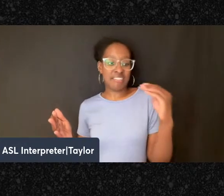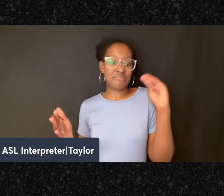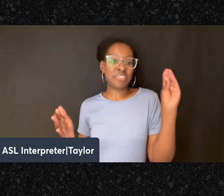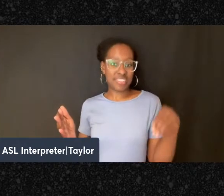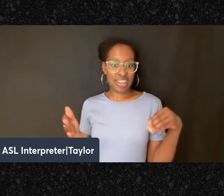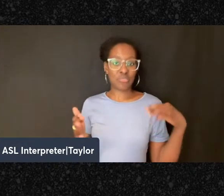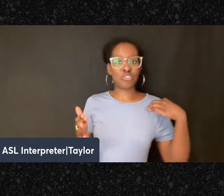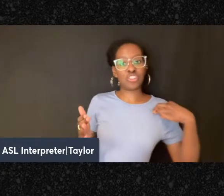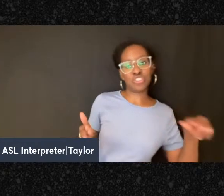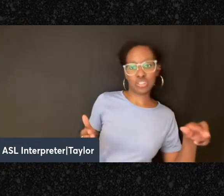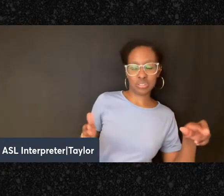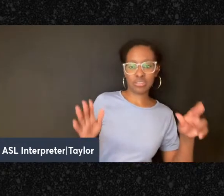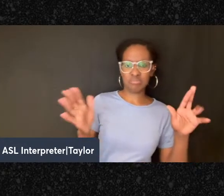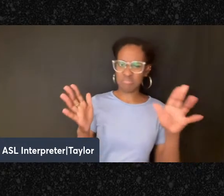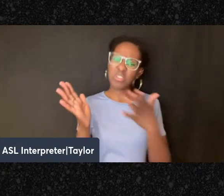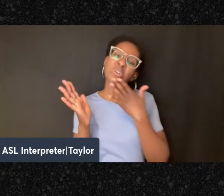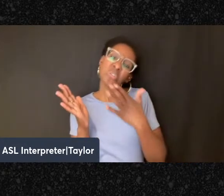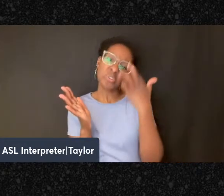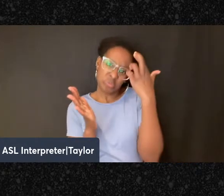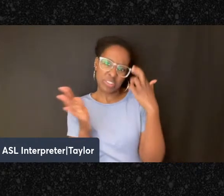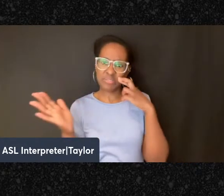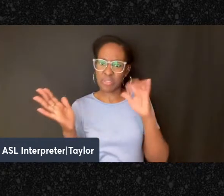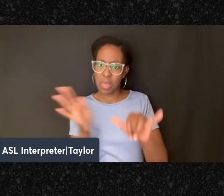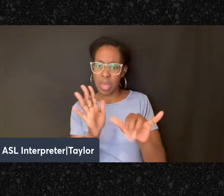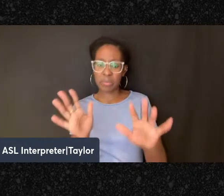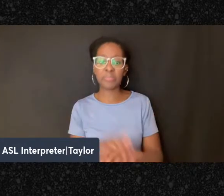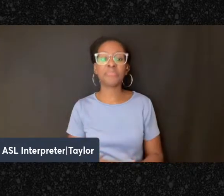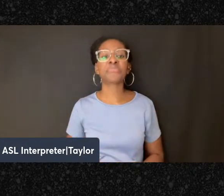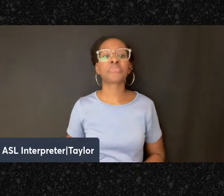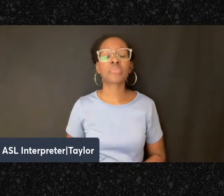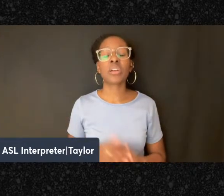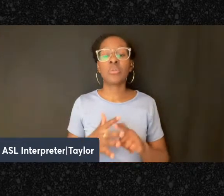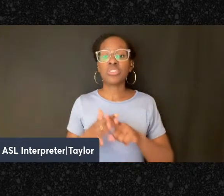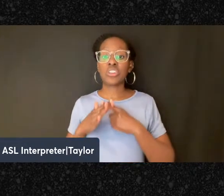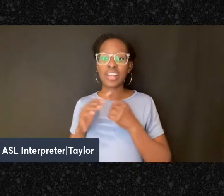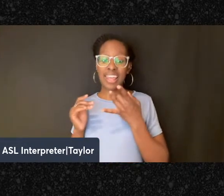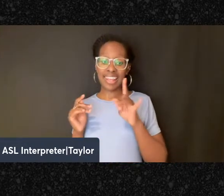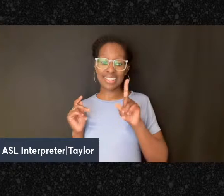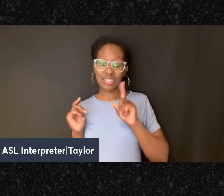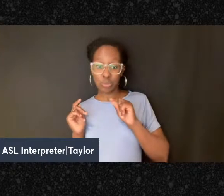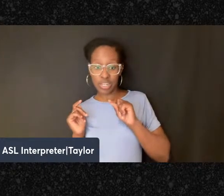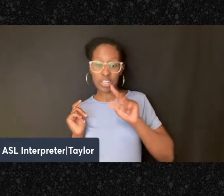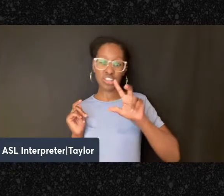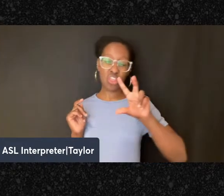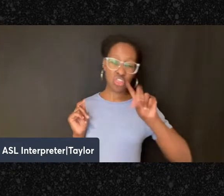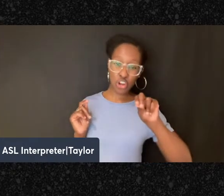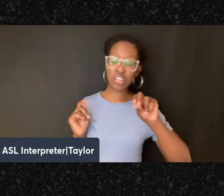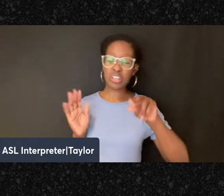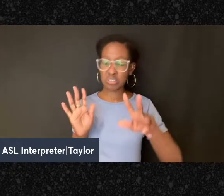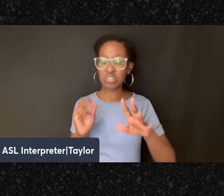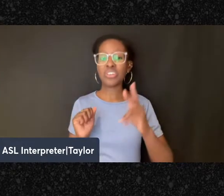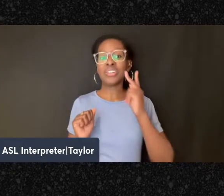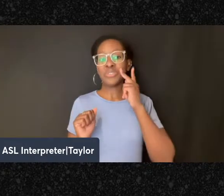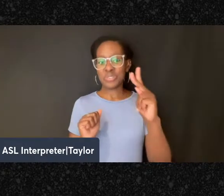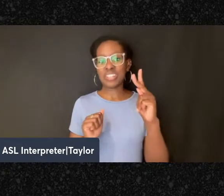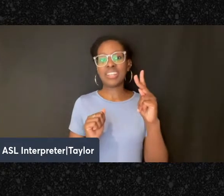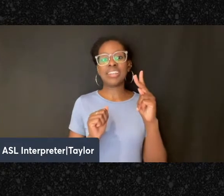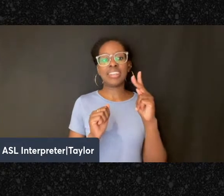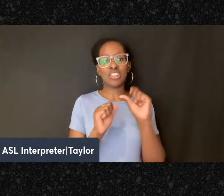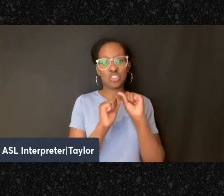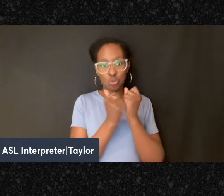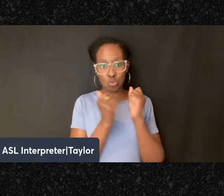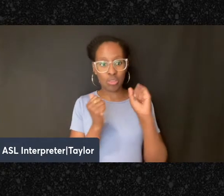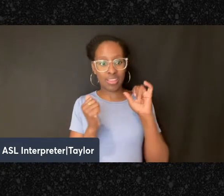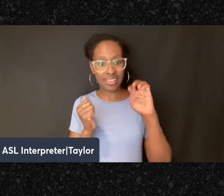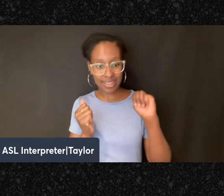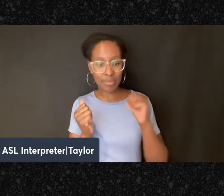good reasons for that, right? Starting in the 1820s and 30s, when you first start to see socialism and anarchism in